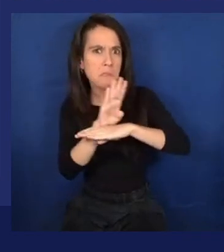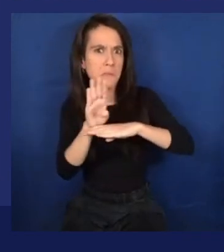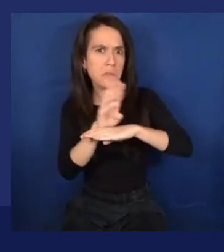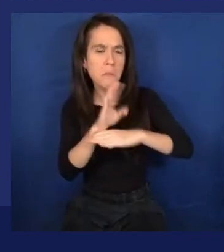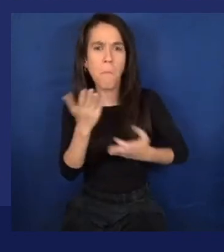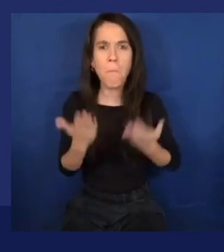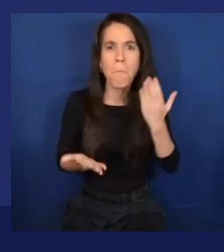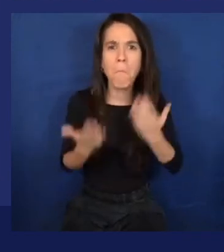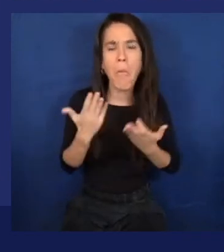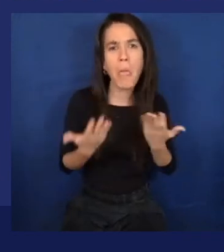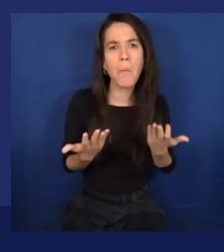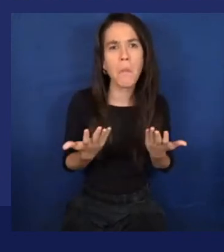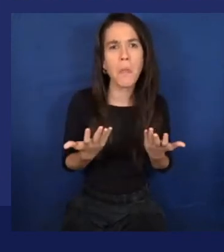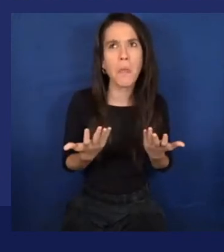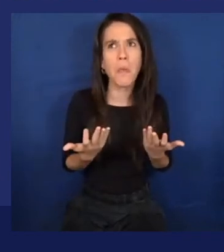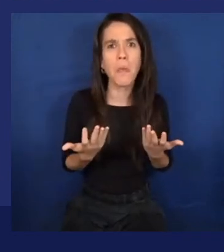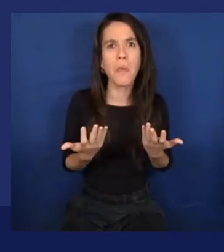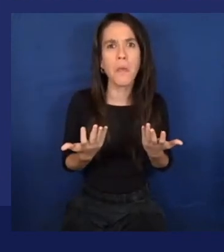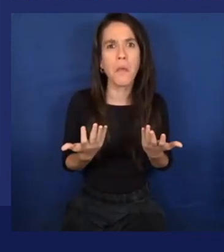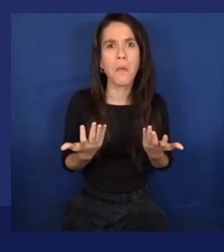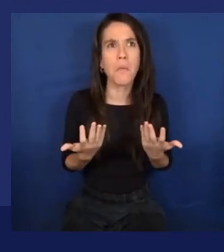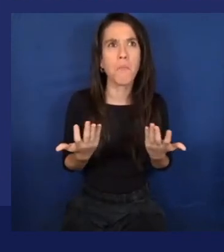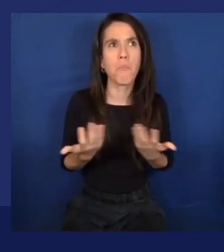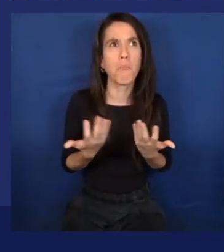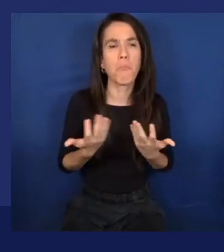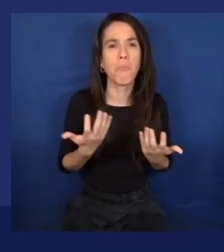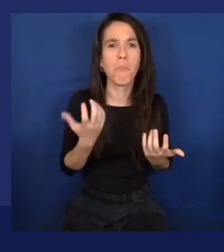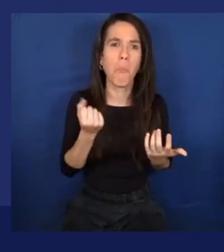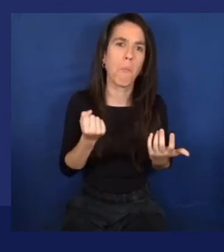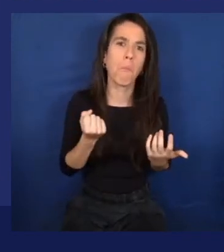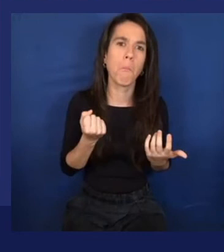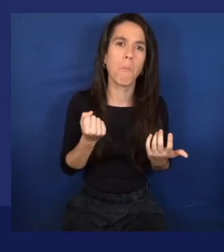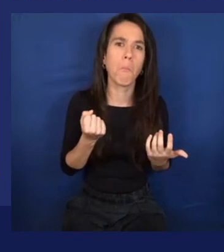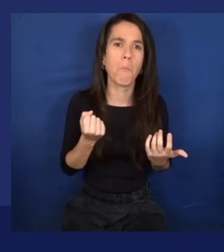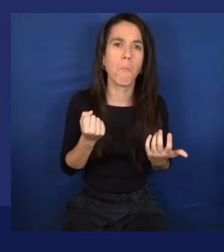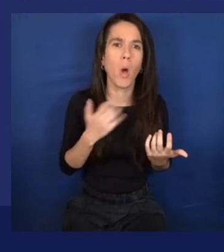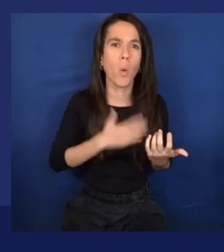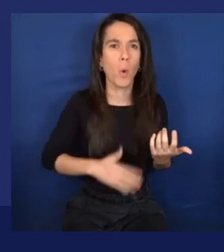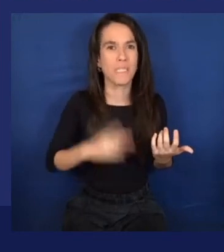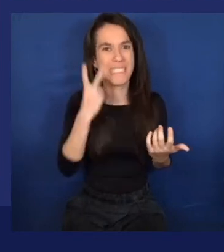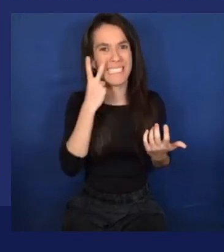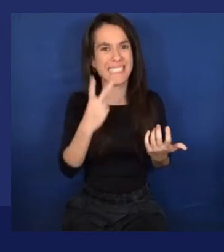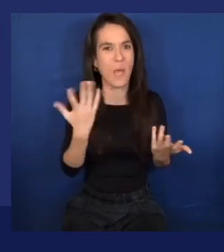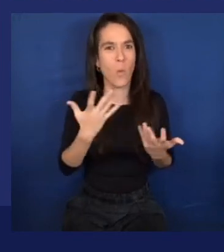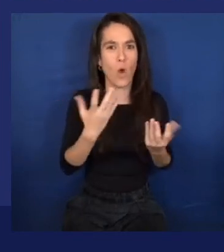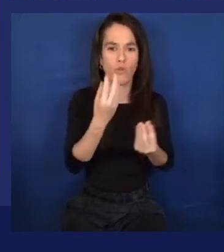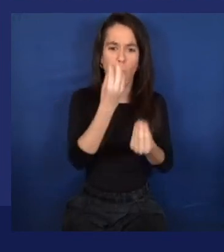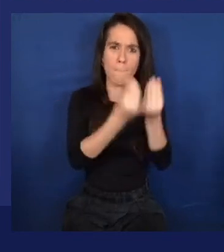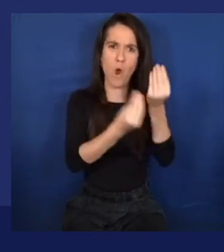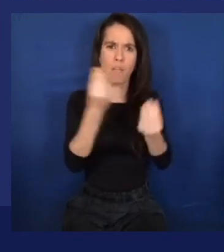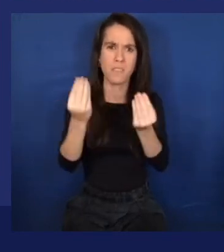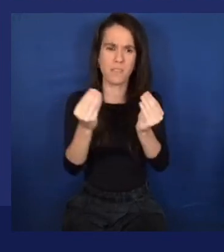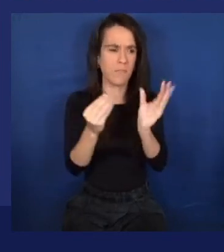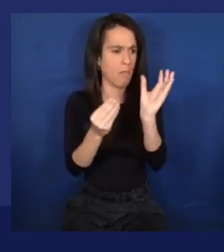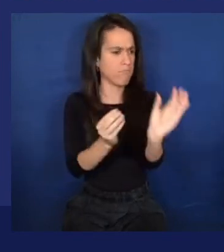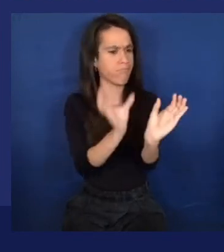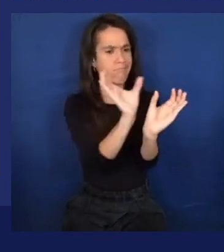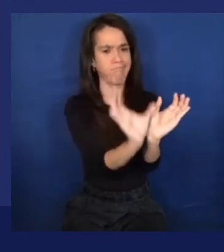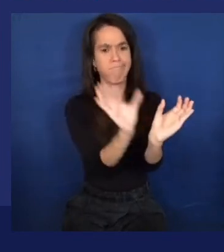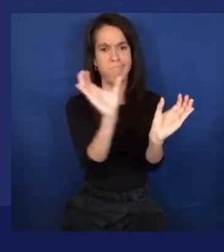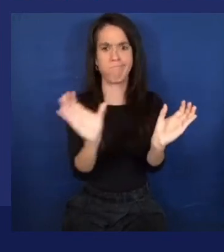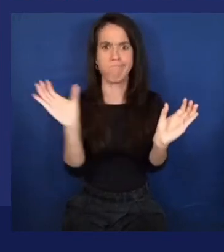on a show floor or something where you want to be able to recognize where your products are, for example. would that be it?